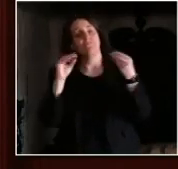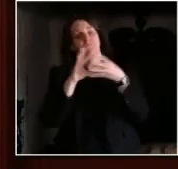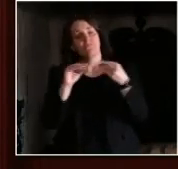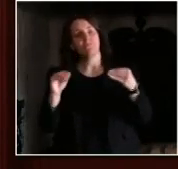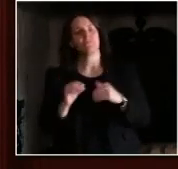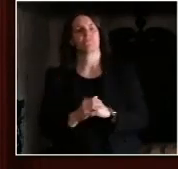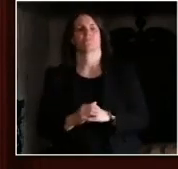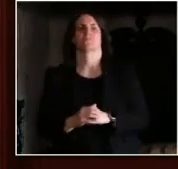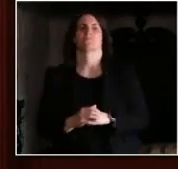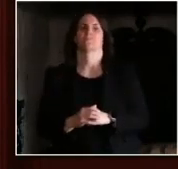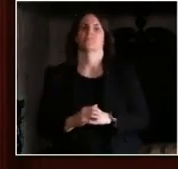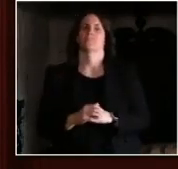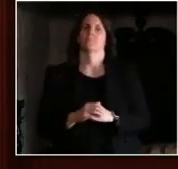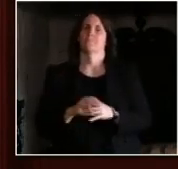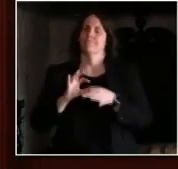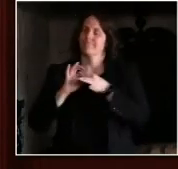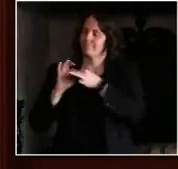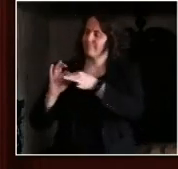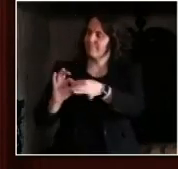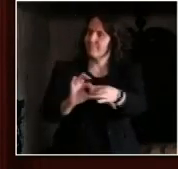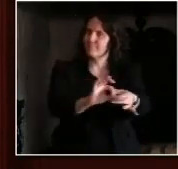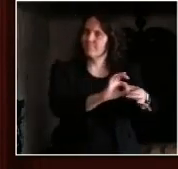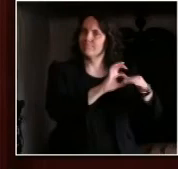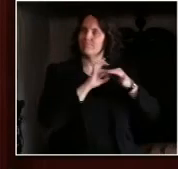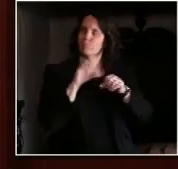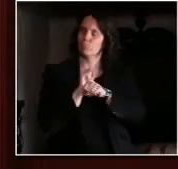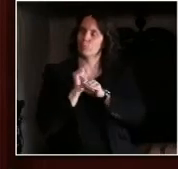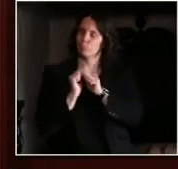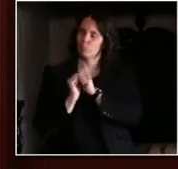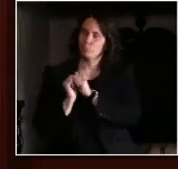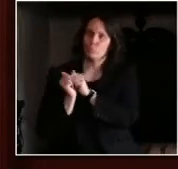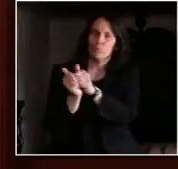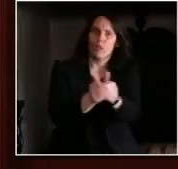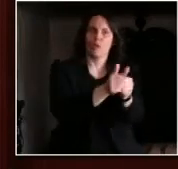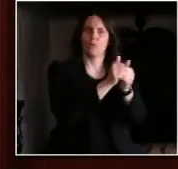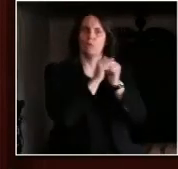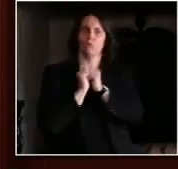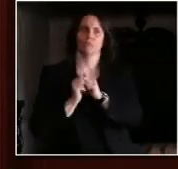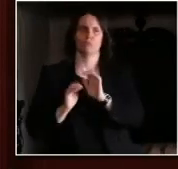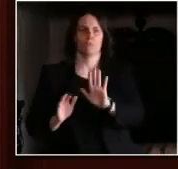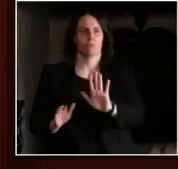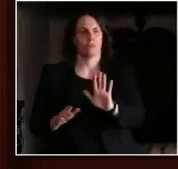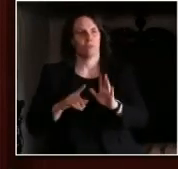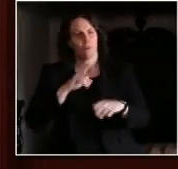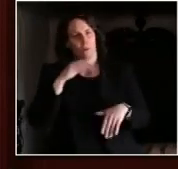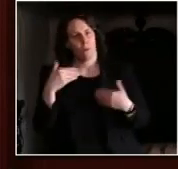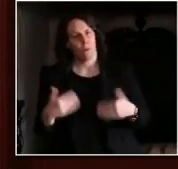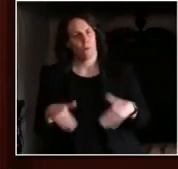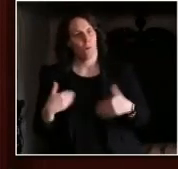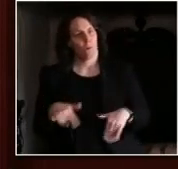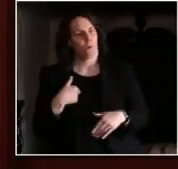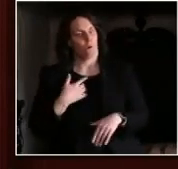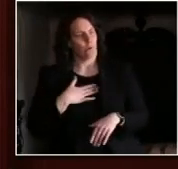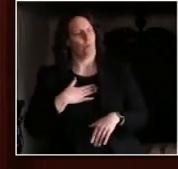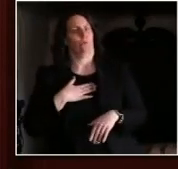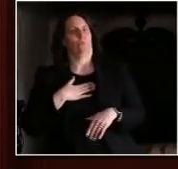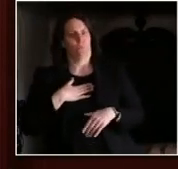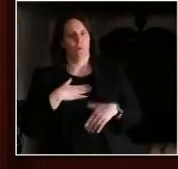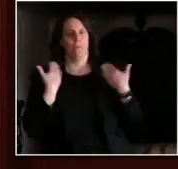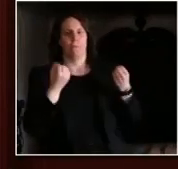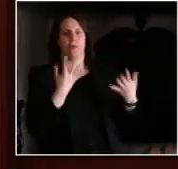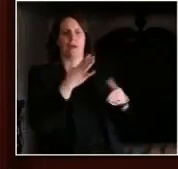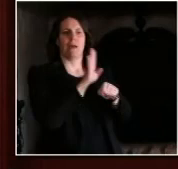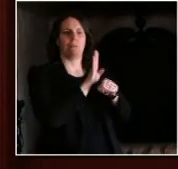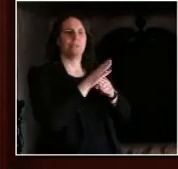Over the last few weeks and the last many months, I've had the privilege of talking with many, many businesses and many economic development